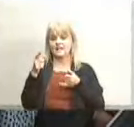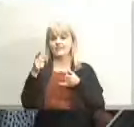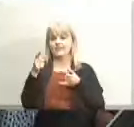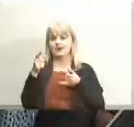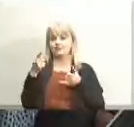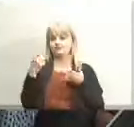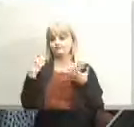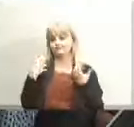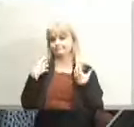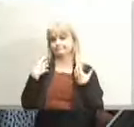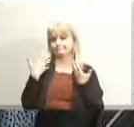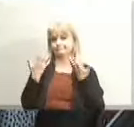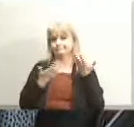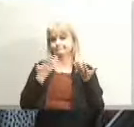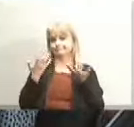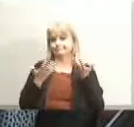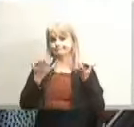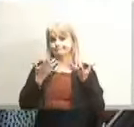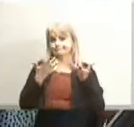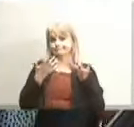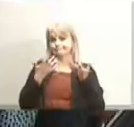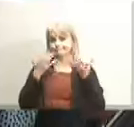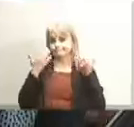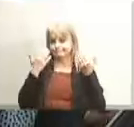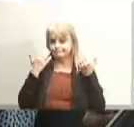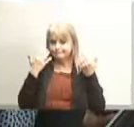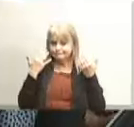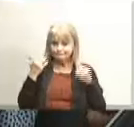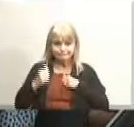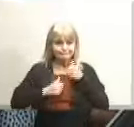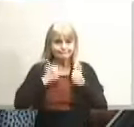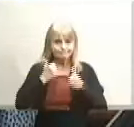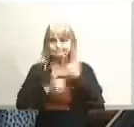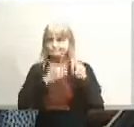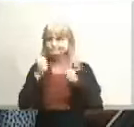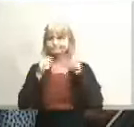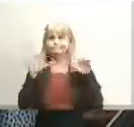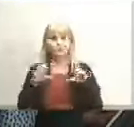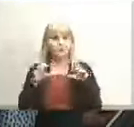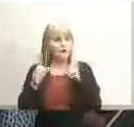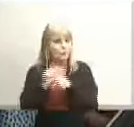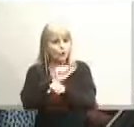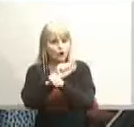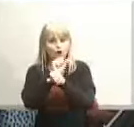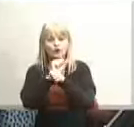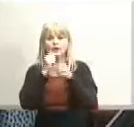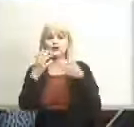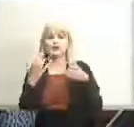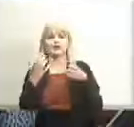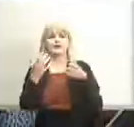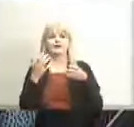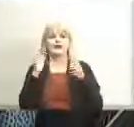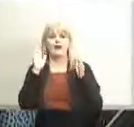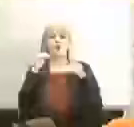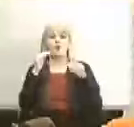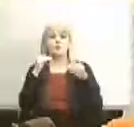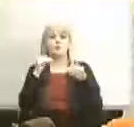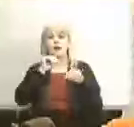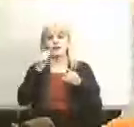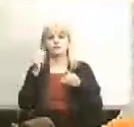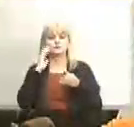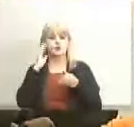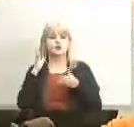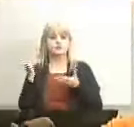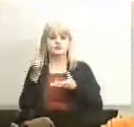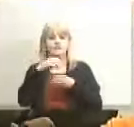directors and doing a lot of work so hopefully you'll be joined soon by some other colleagues um i